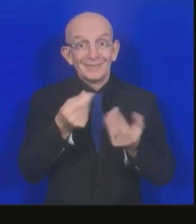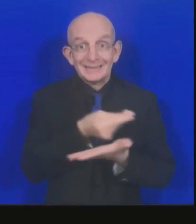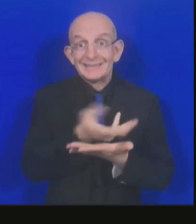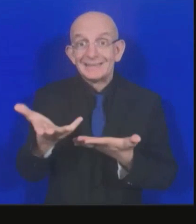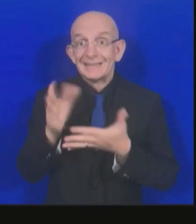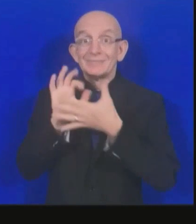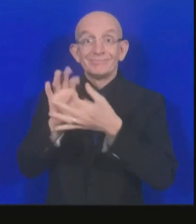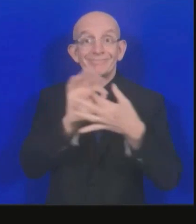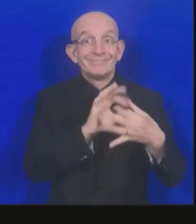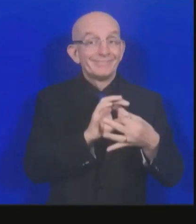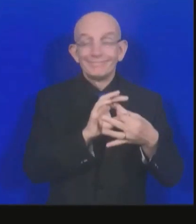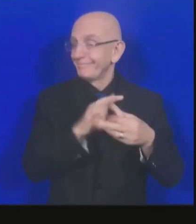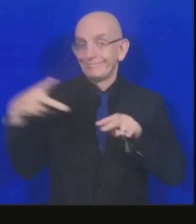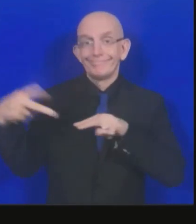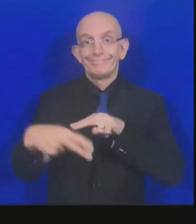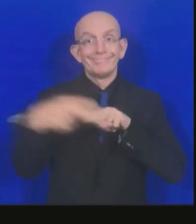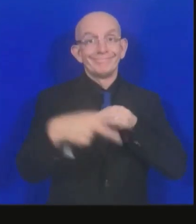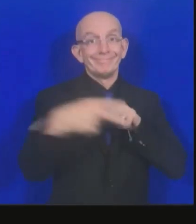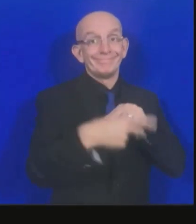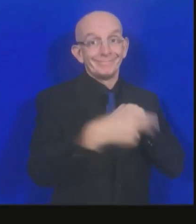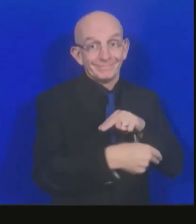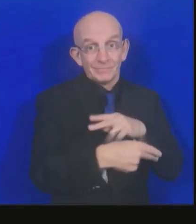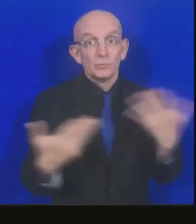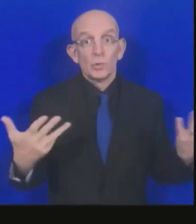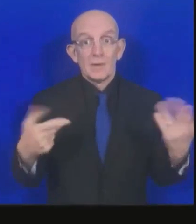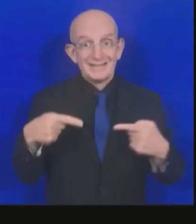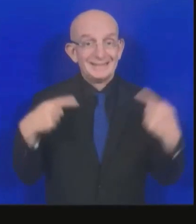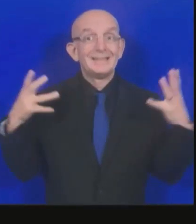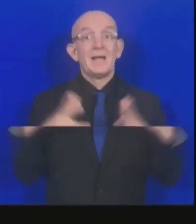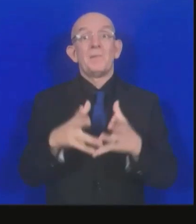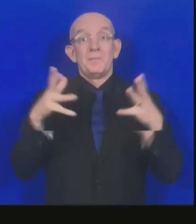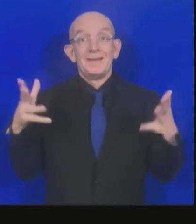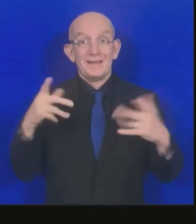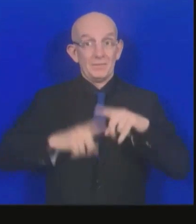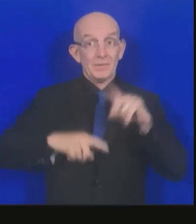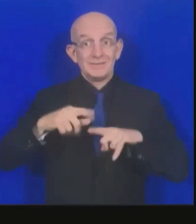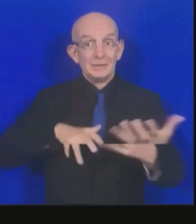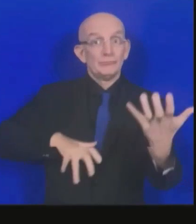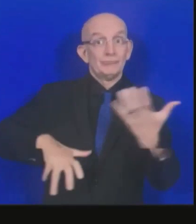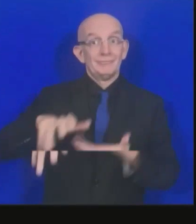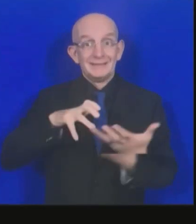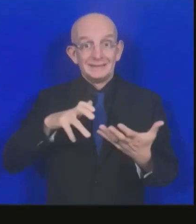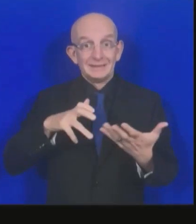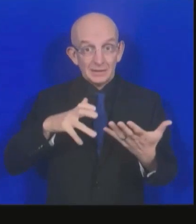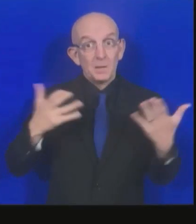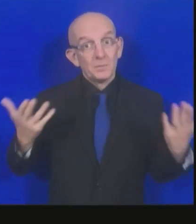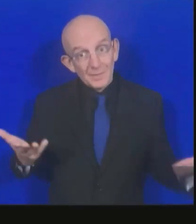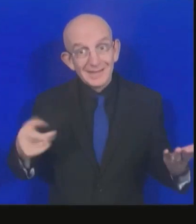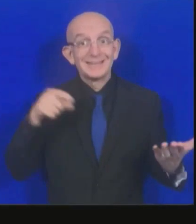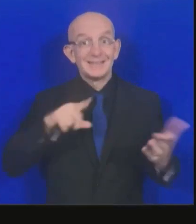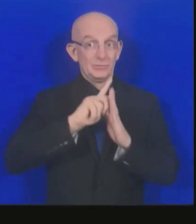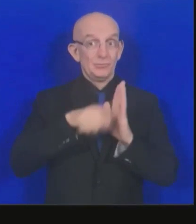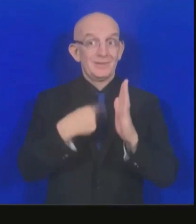political crisis again. But thanks to the fact that Sri Lanka had to apply for re